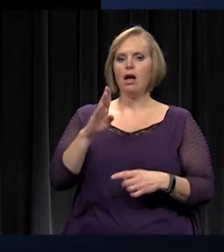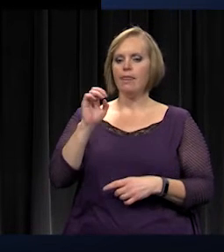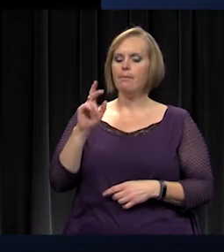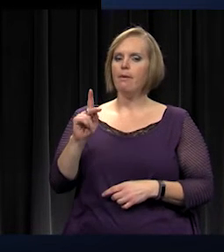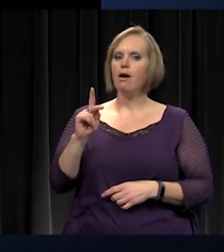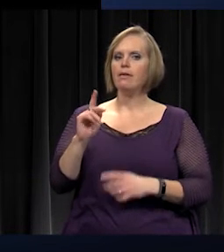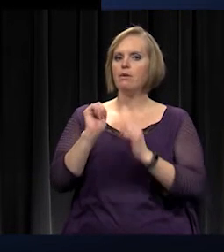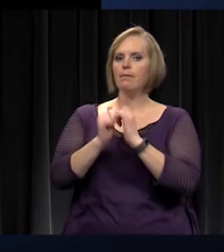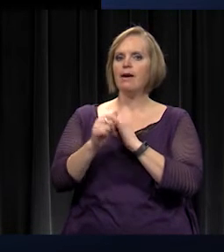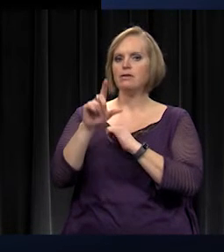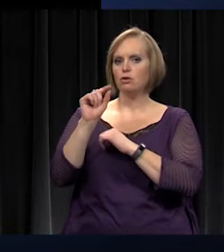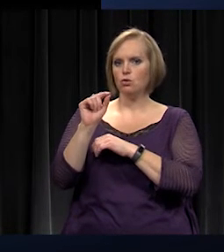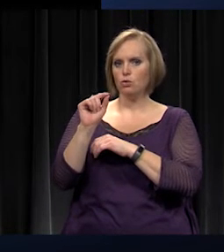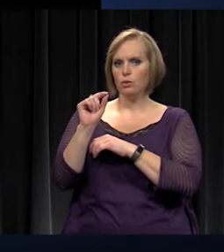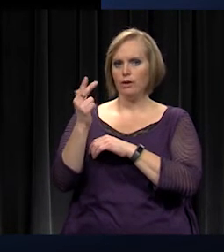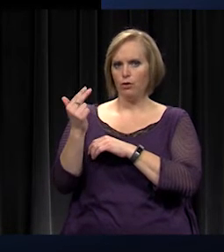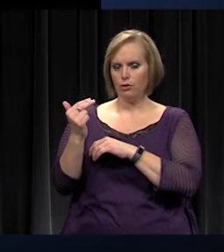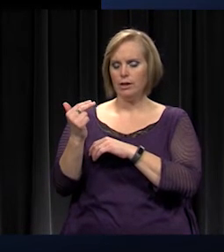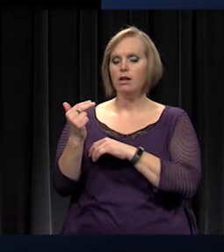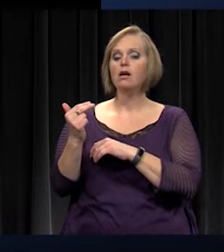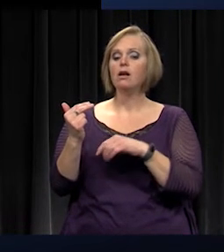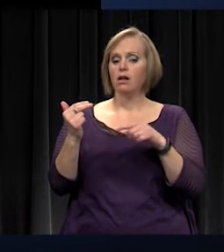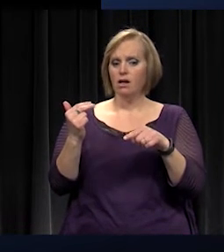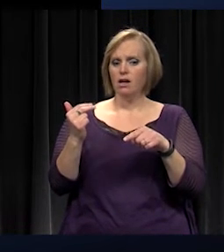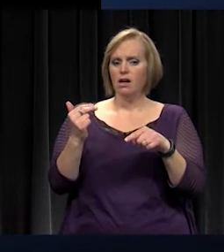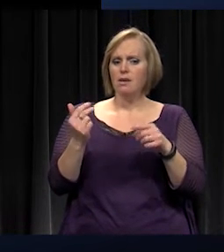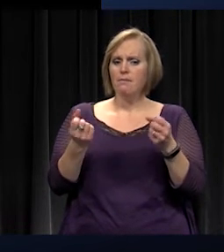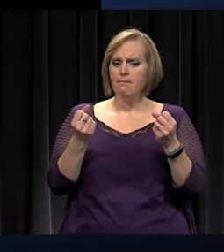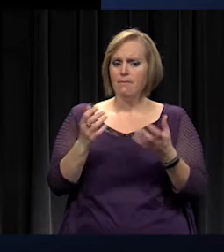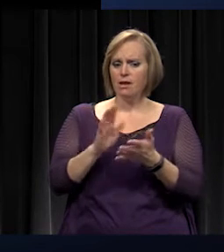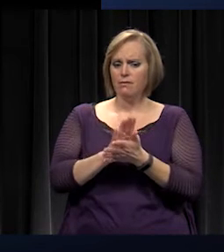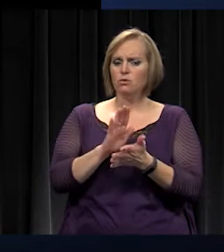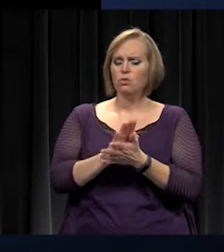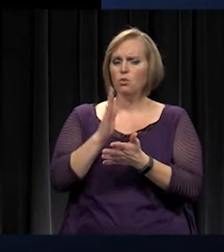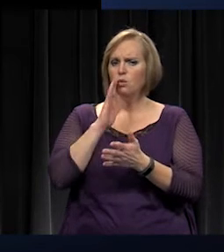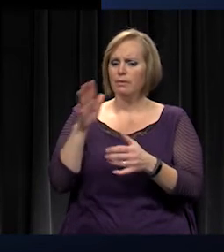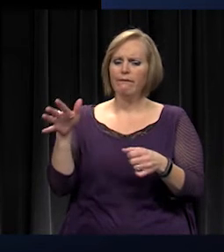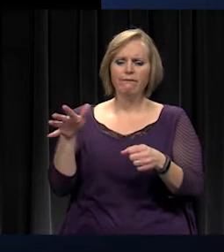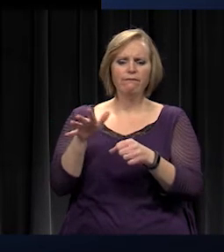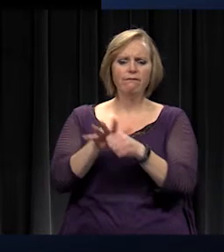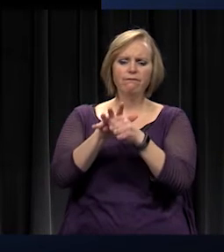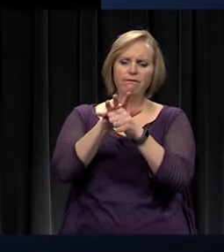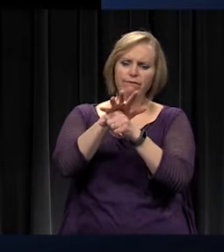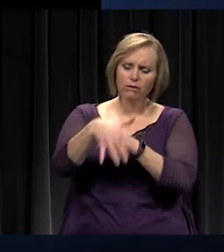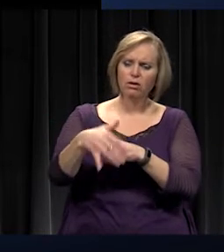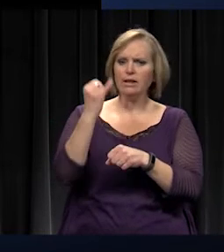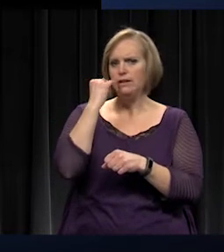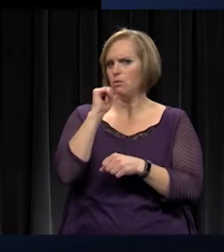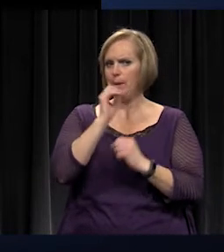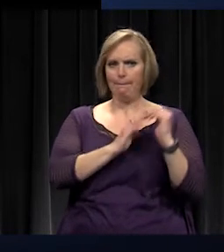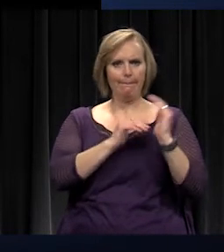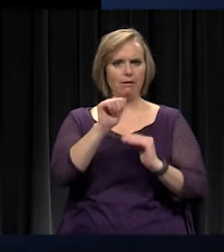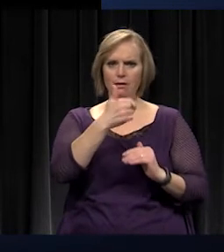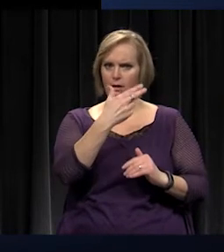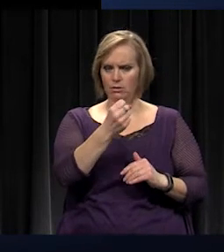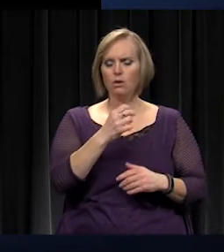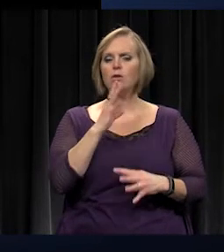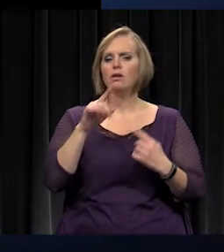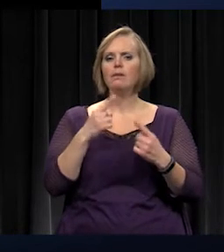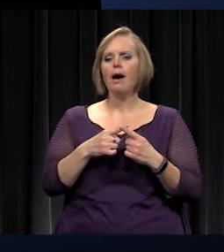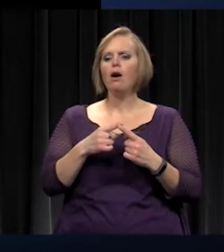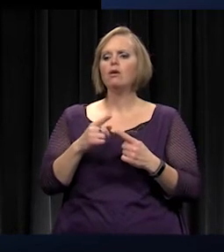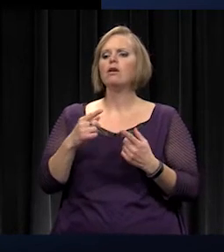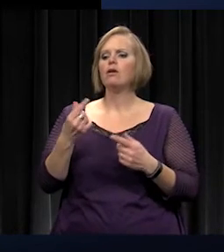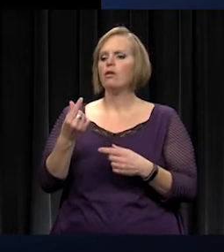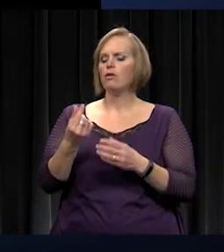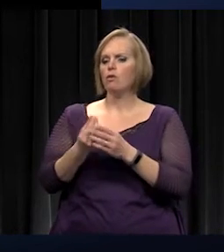two schools that were far too full if we didn't do a fifth high school. We talked about where the growth, where the unbuilt lots